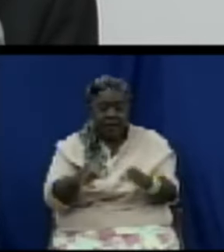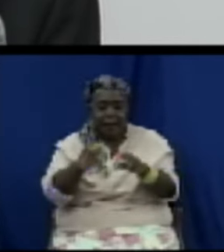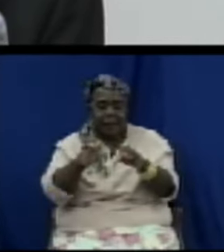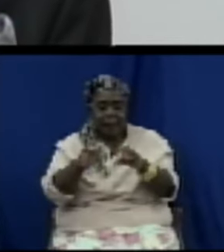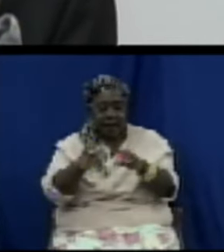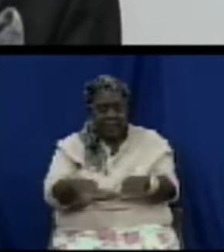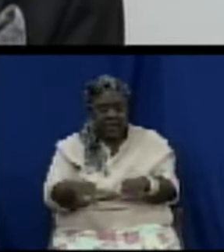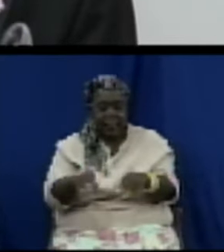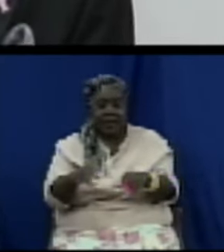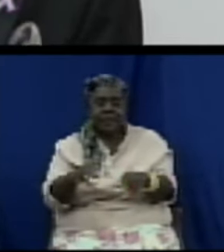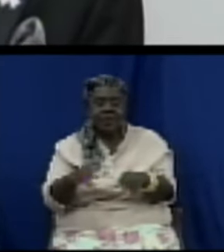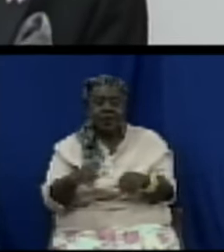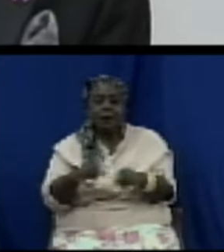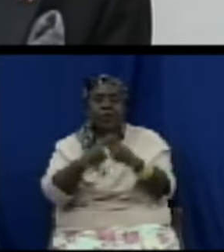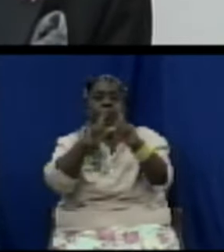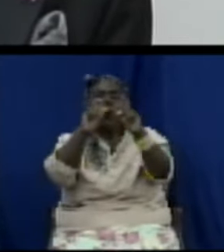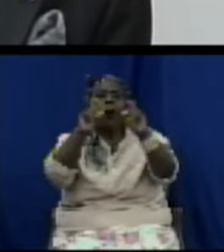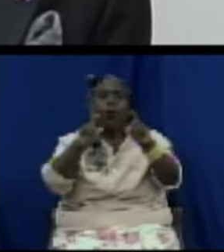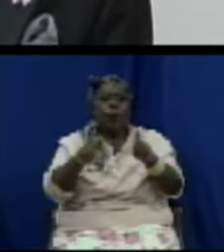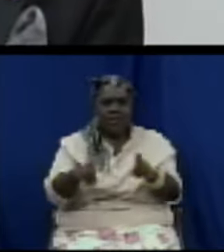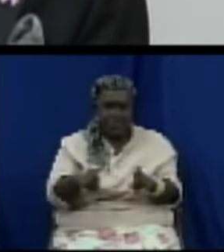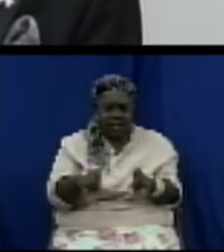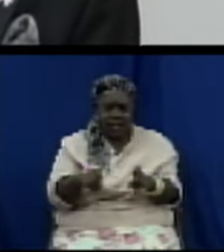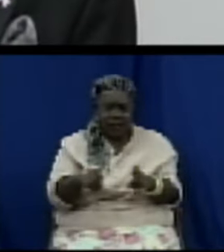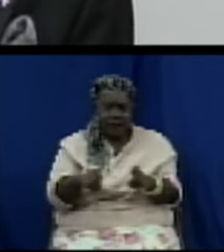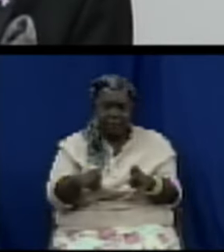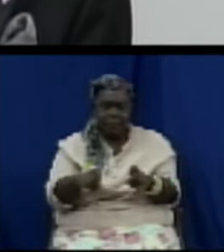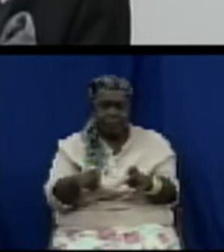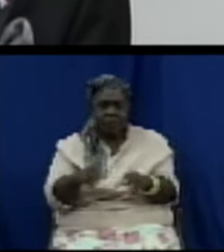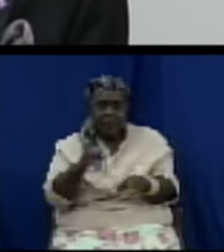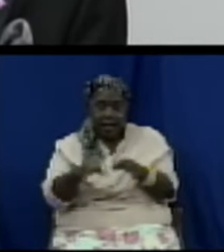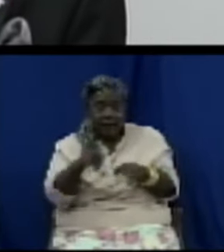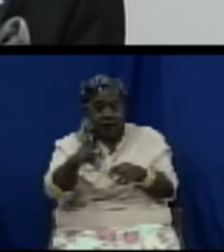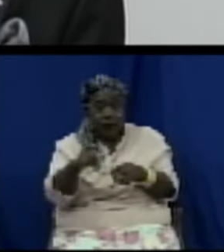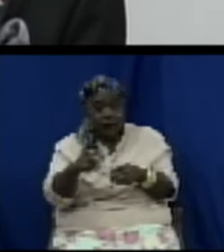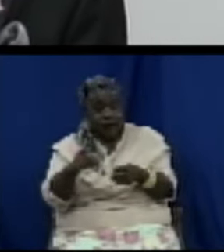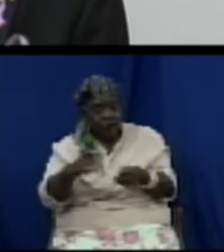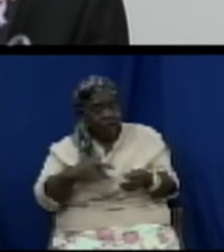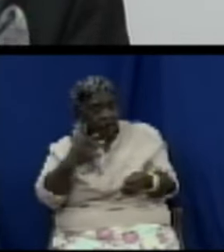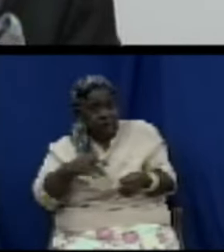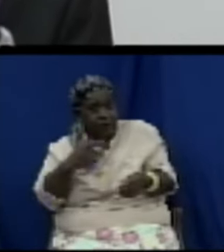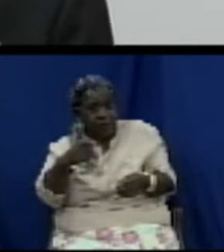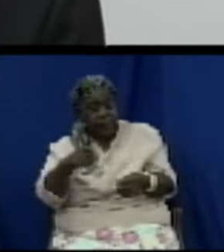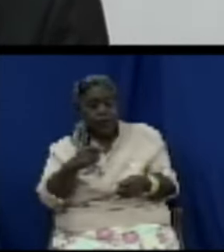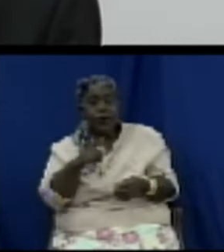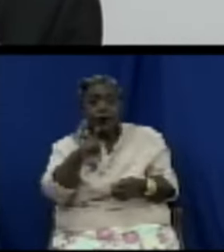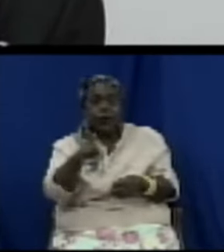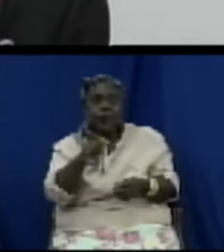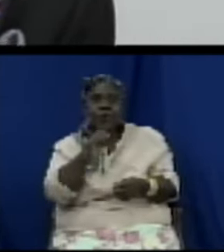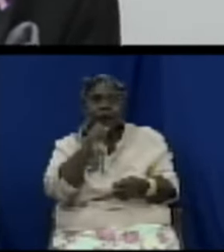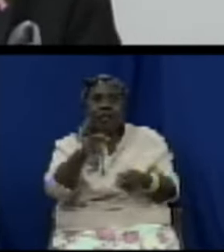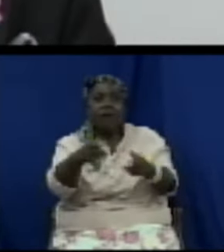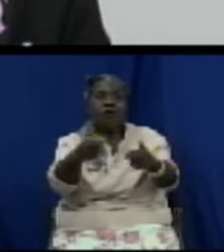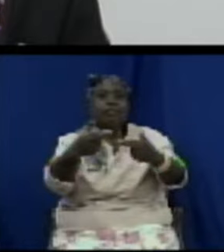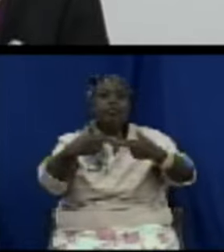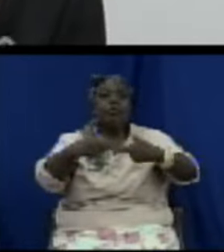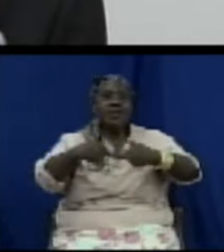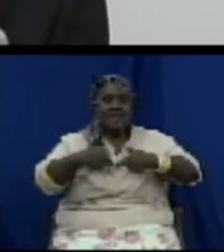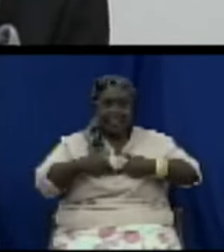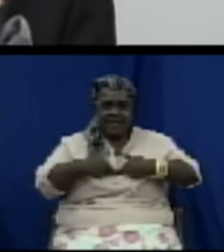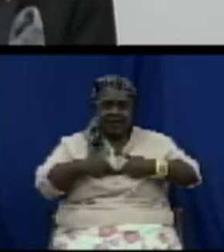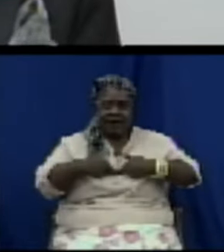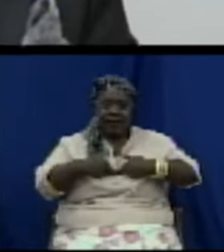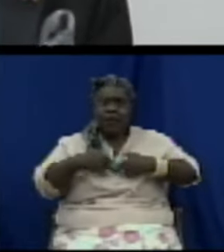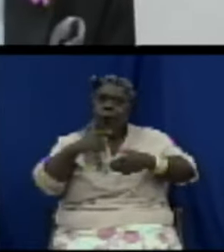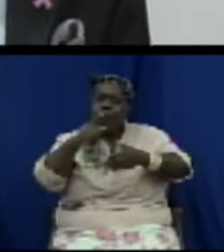that he is not receiving what he expects to receive after